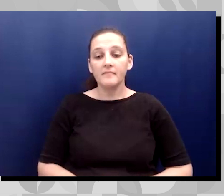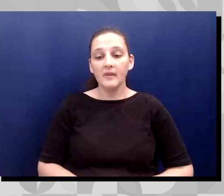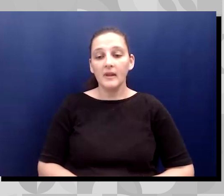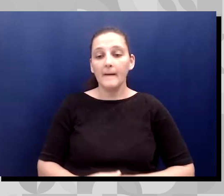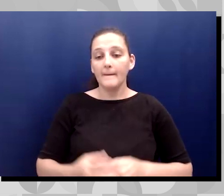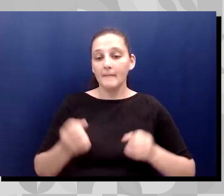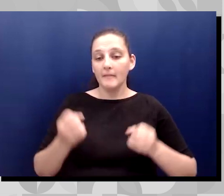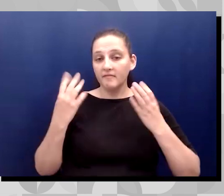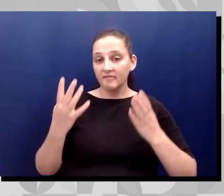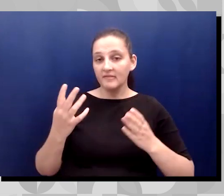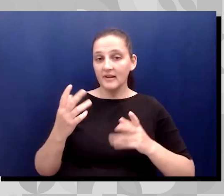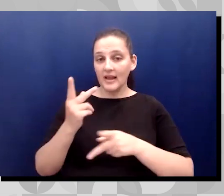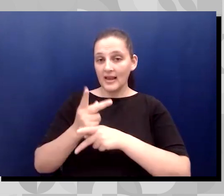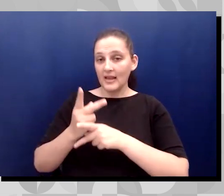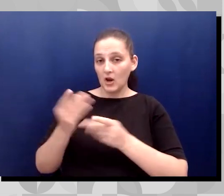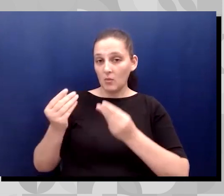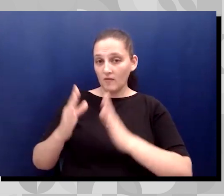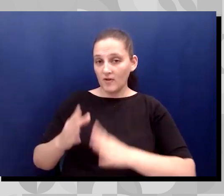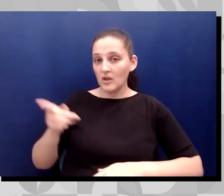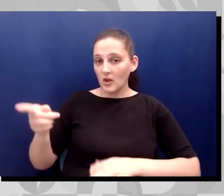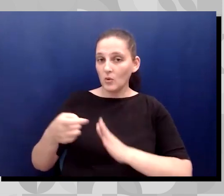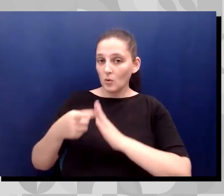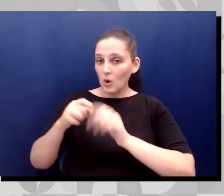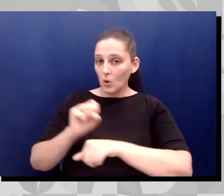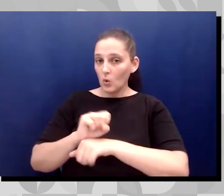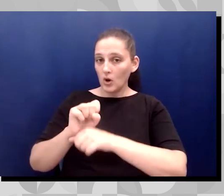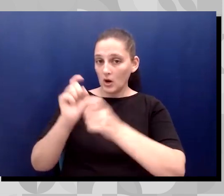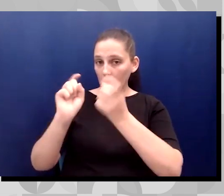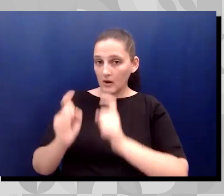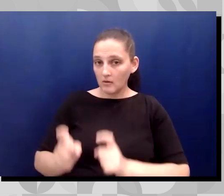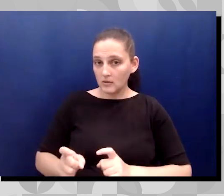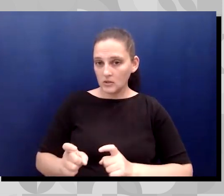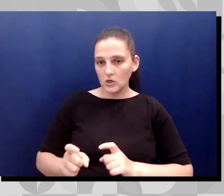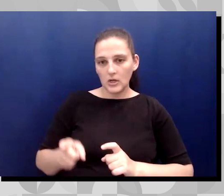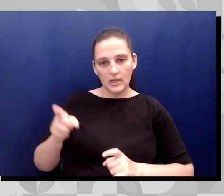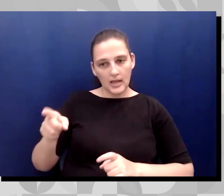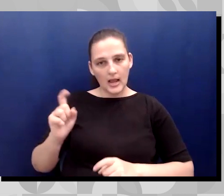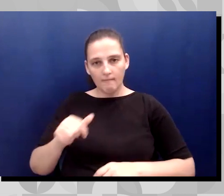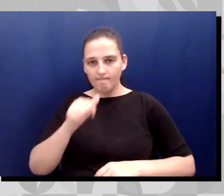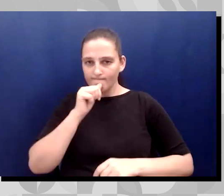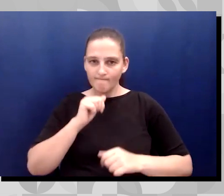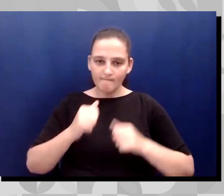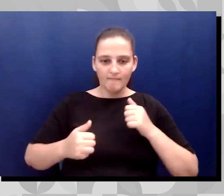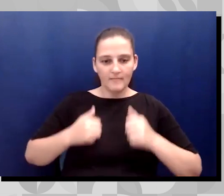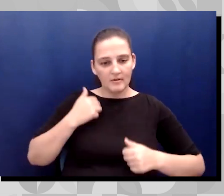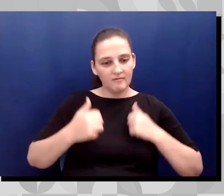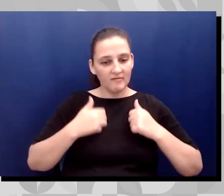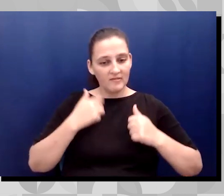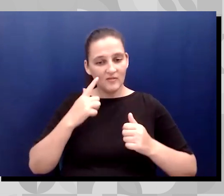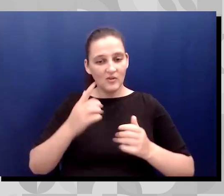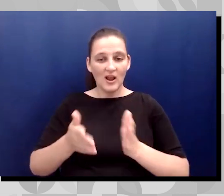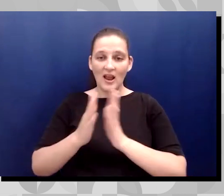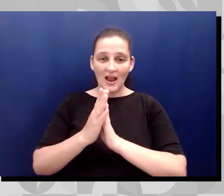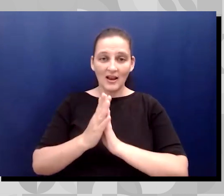and it takes some level of assertiveness to be able to ask for those at work. Um,